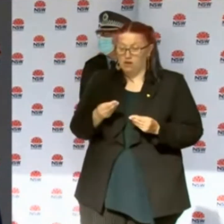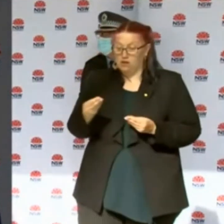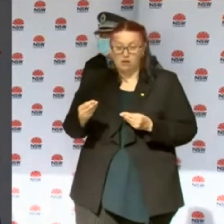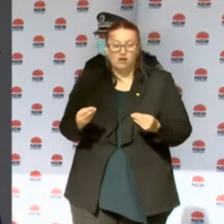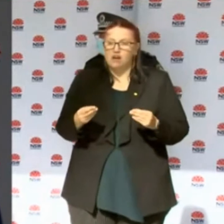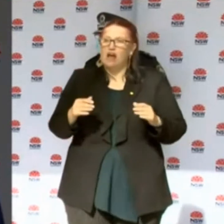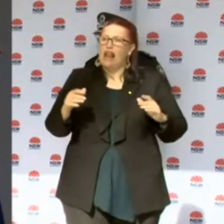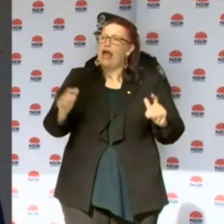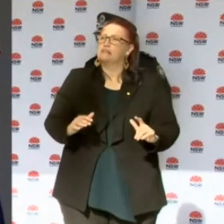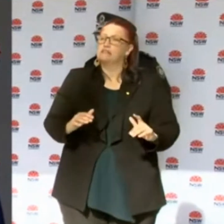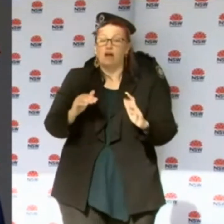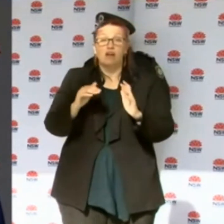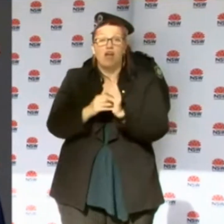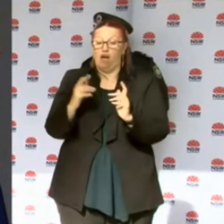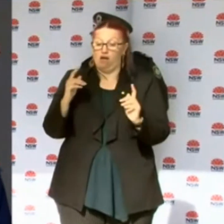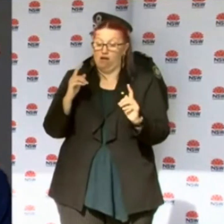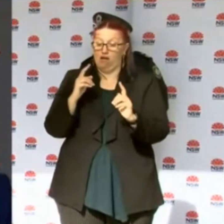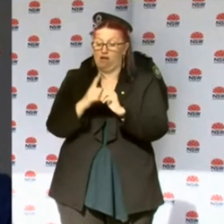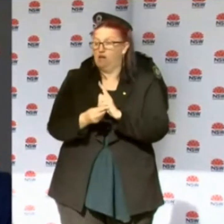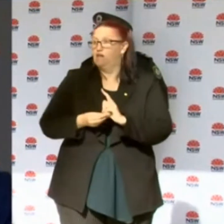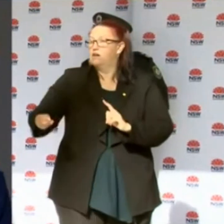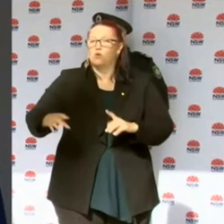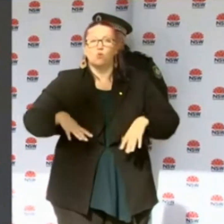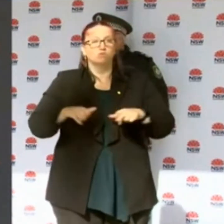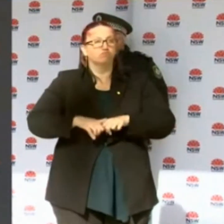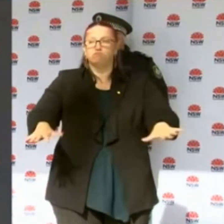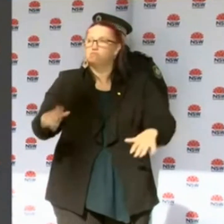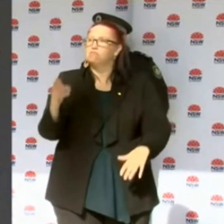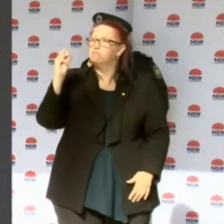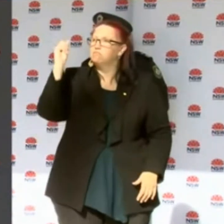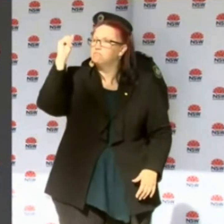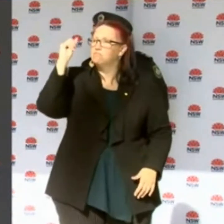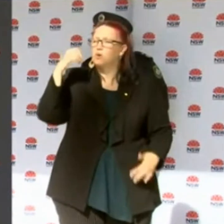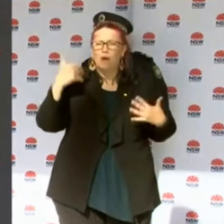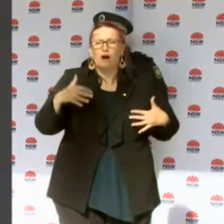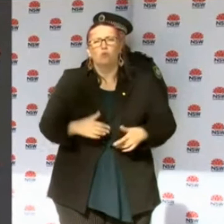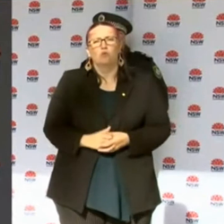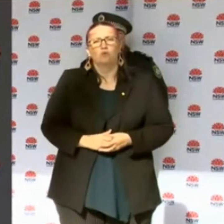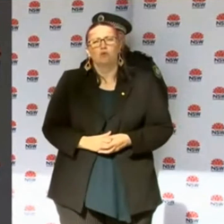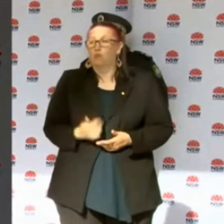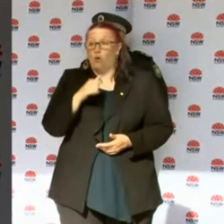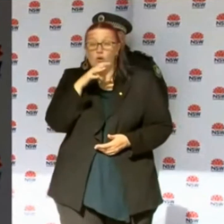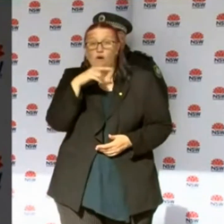indicated, we have seen very minimal transmission episodes in cases, but this has been